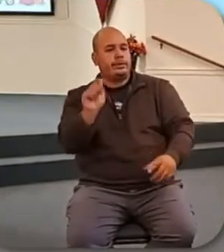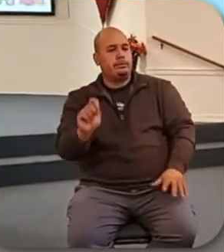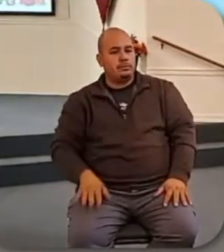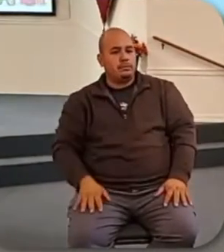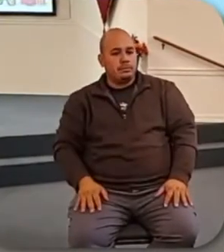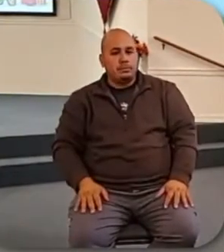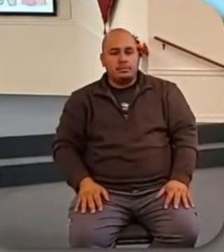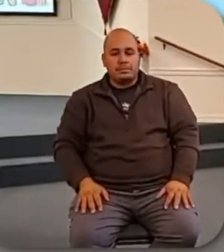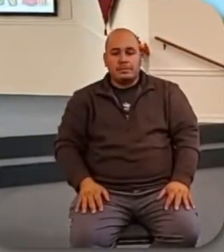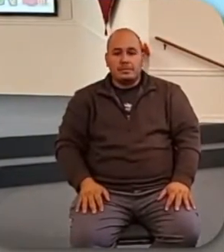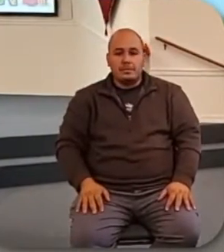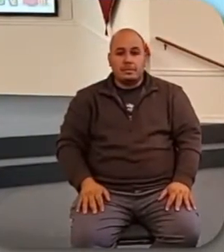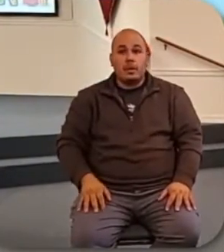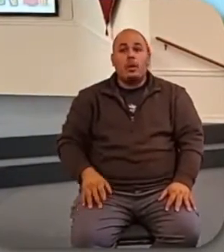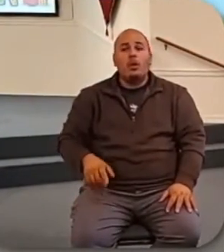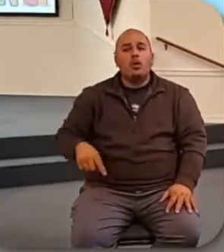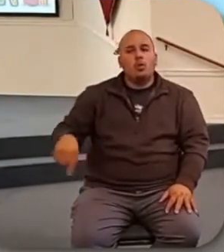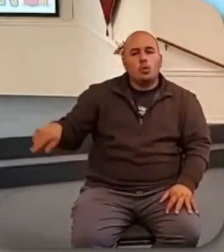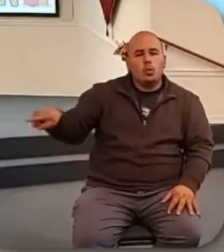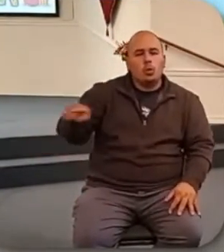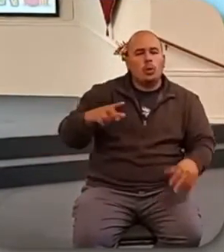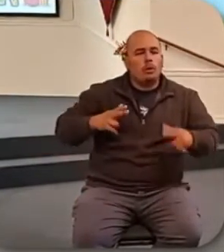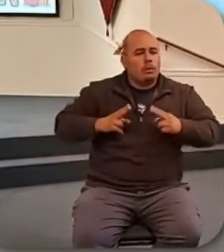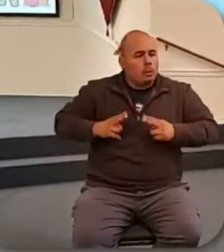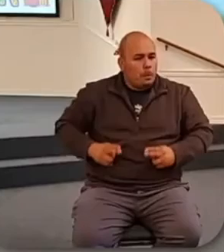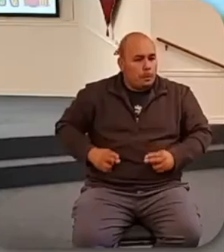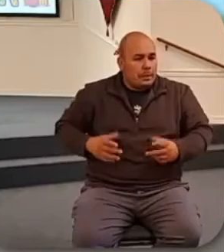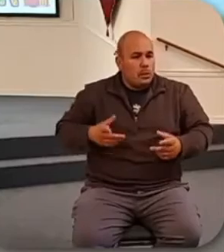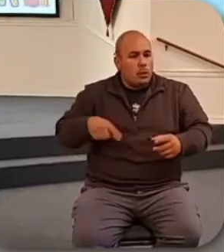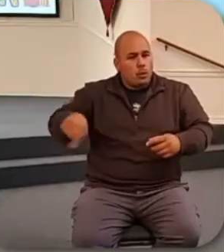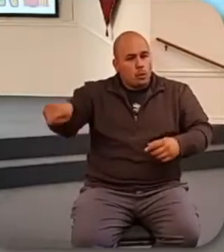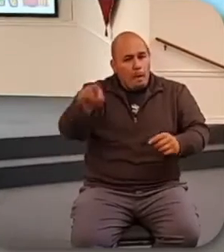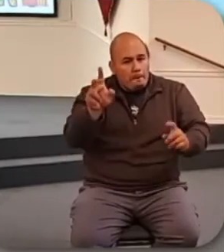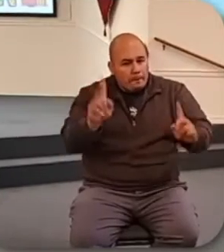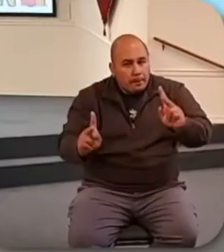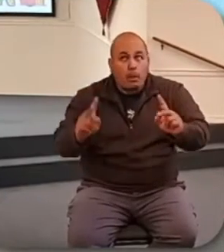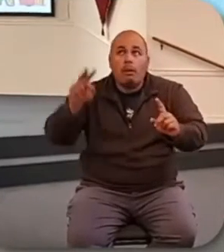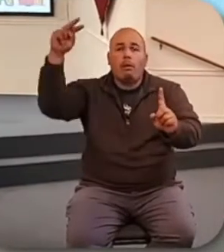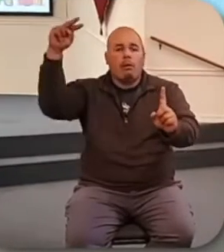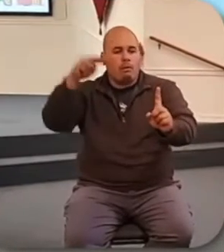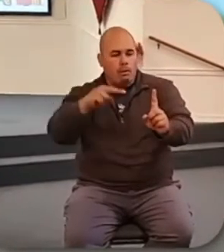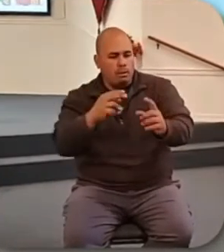And you are much more valuable to God than birds are.